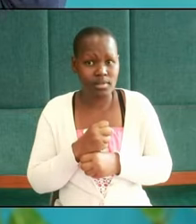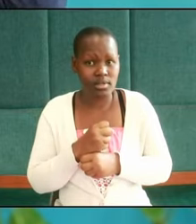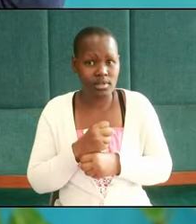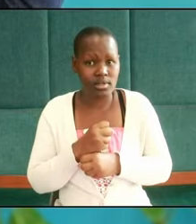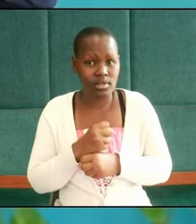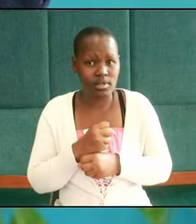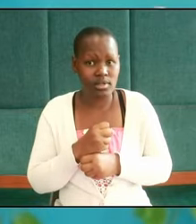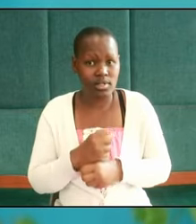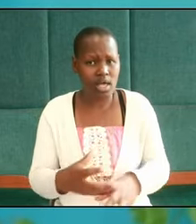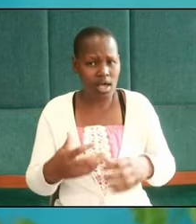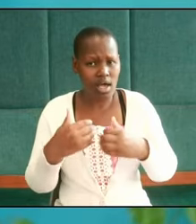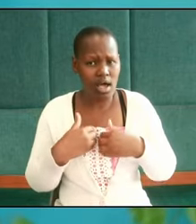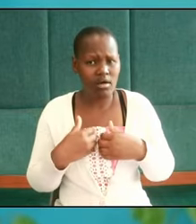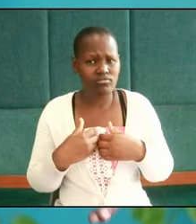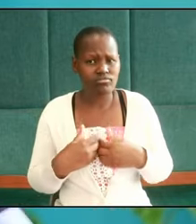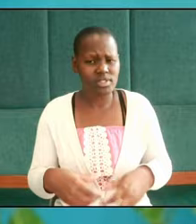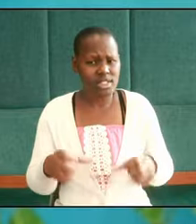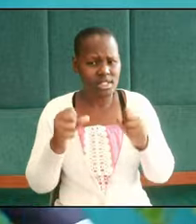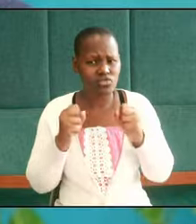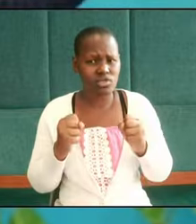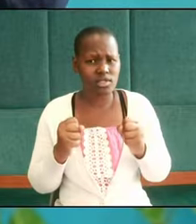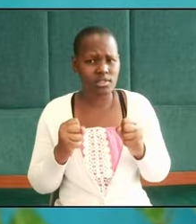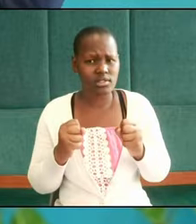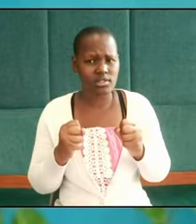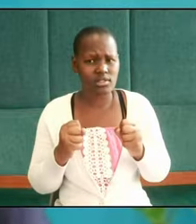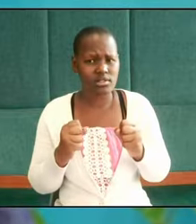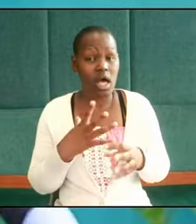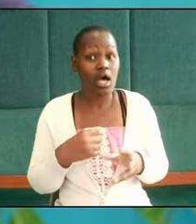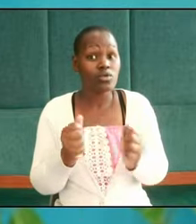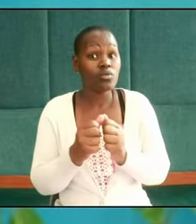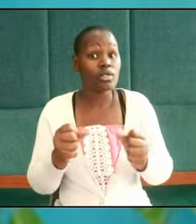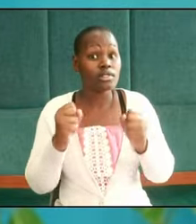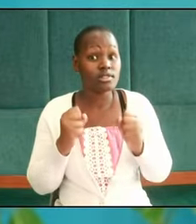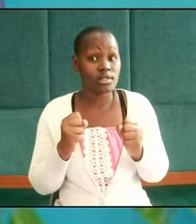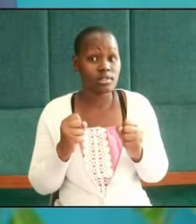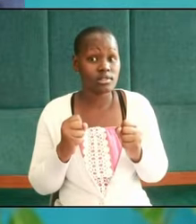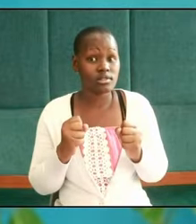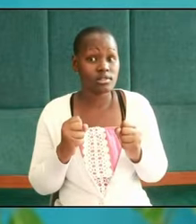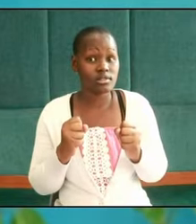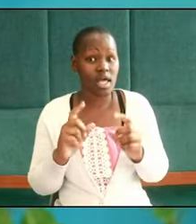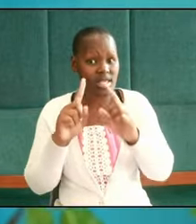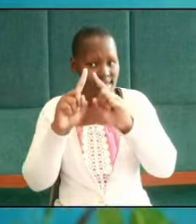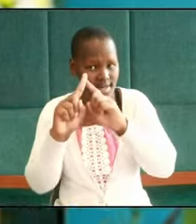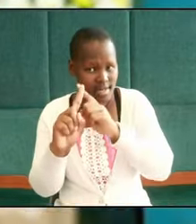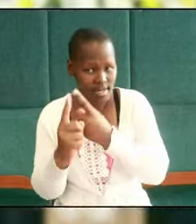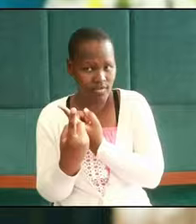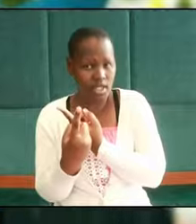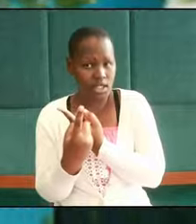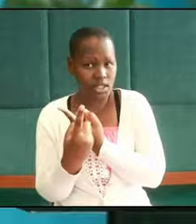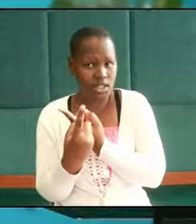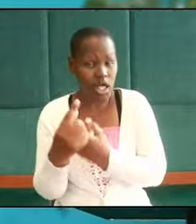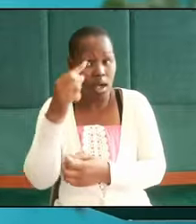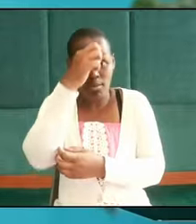had these traits and with these traits he was distinguished because